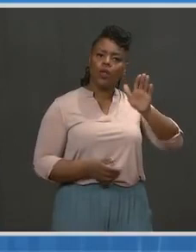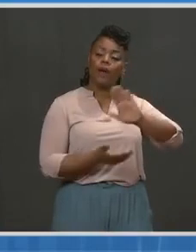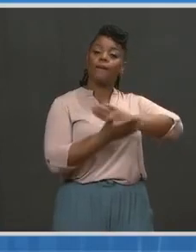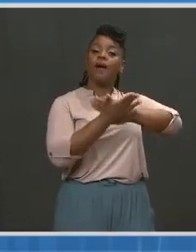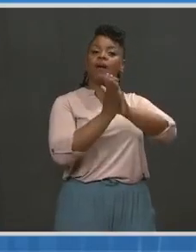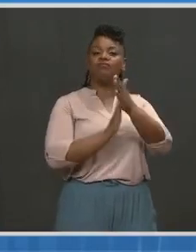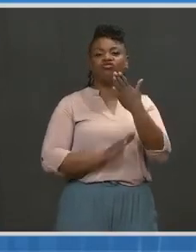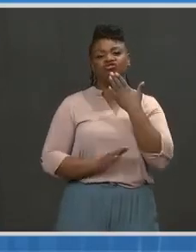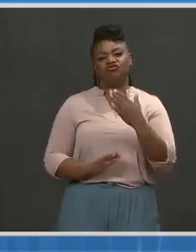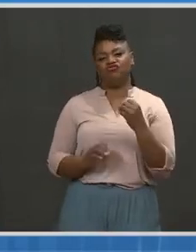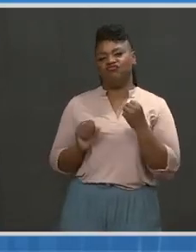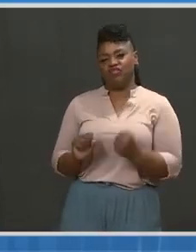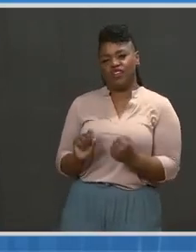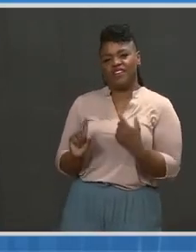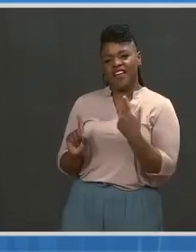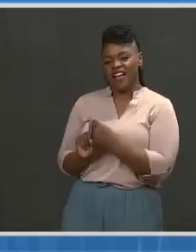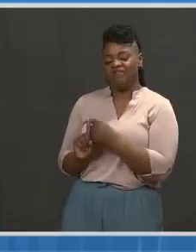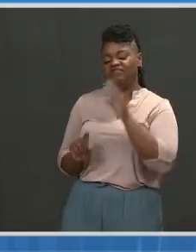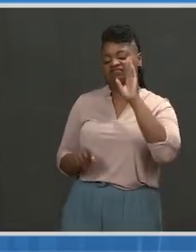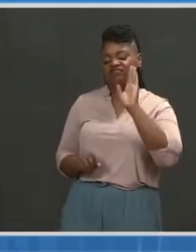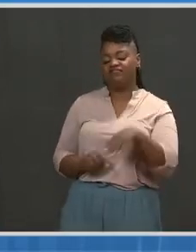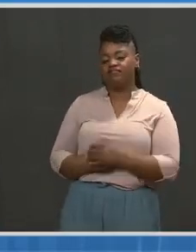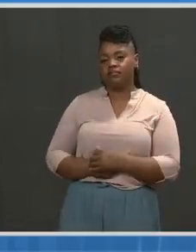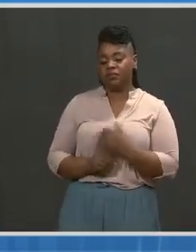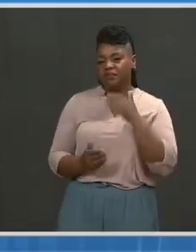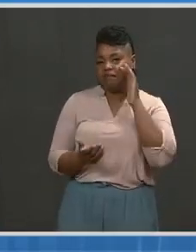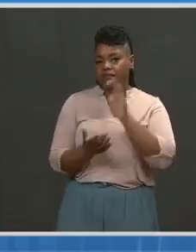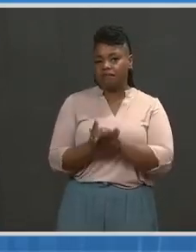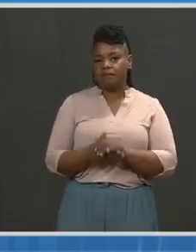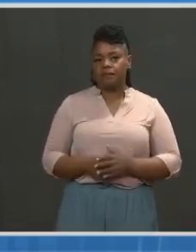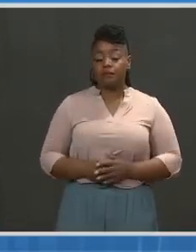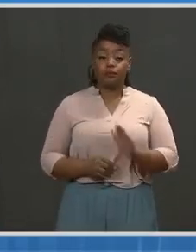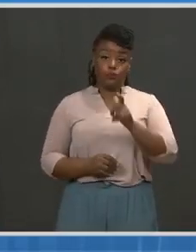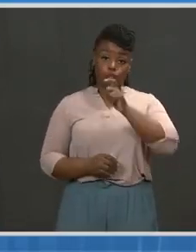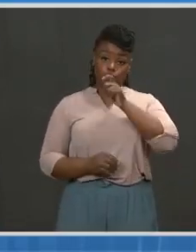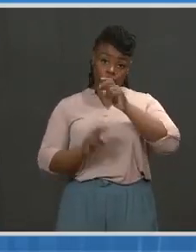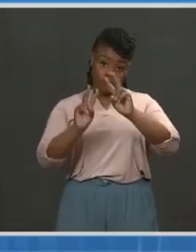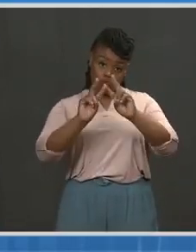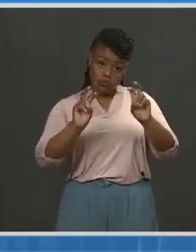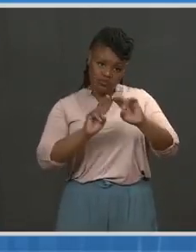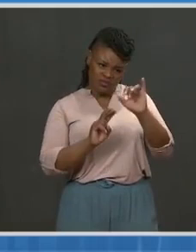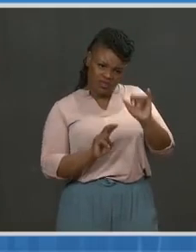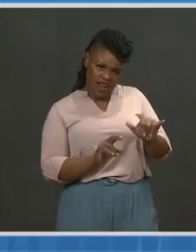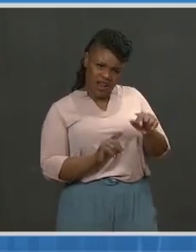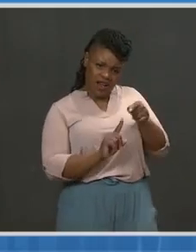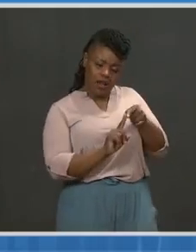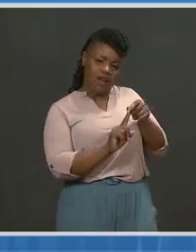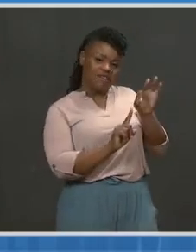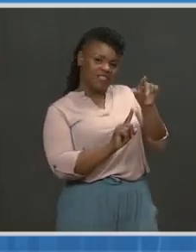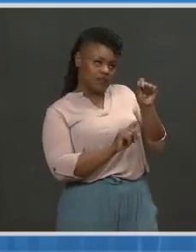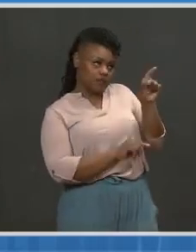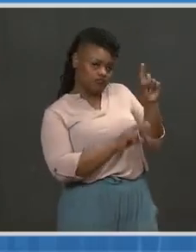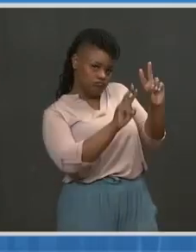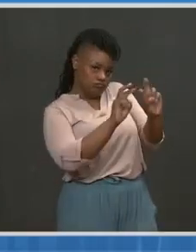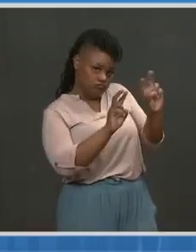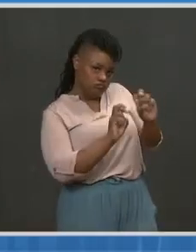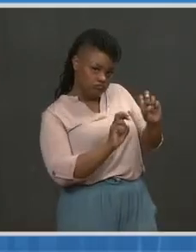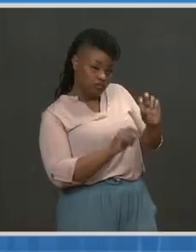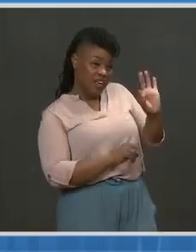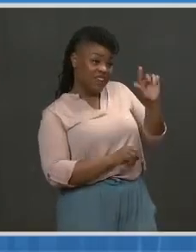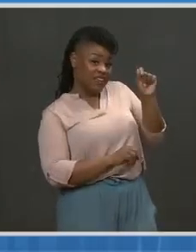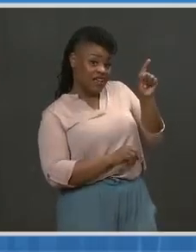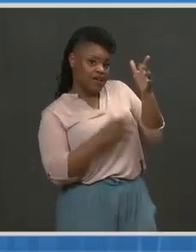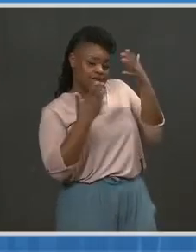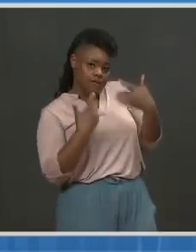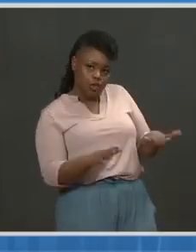As Andy said, the final determination of the analysis of the data will be done by the FDA. When that is